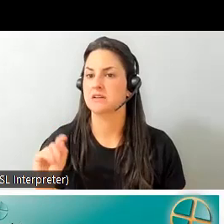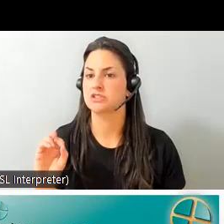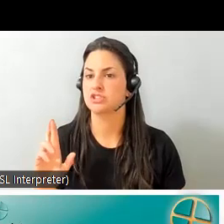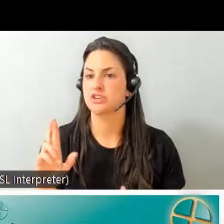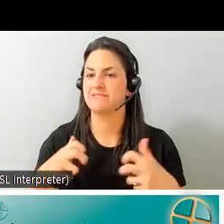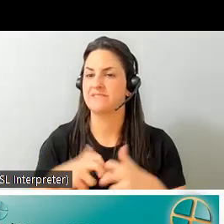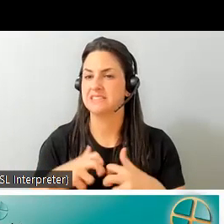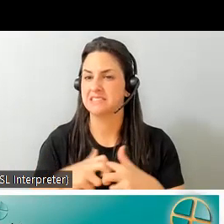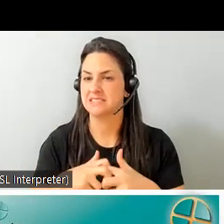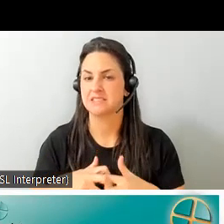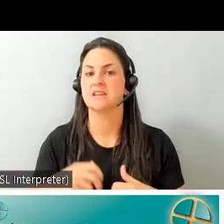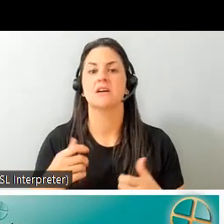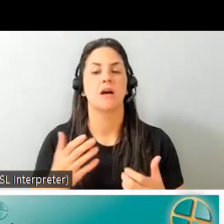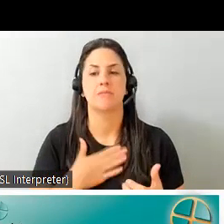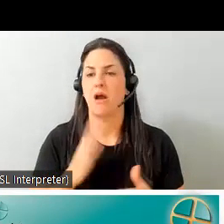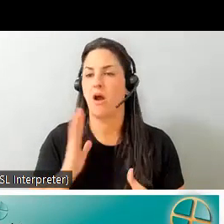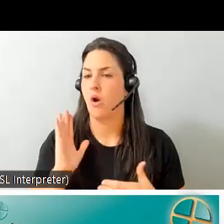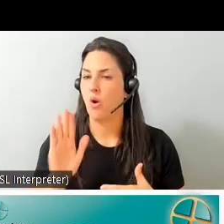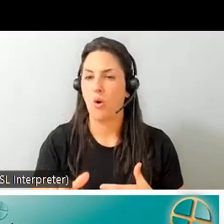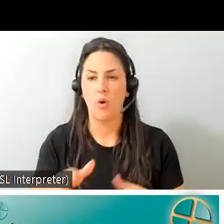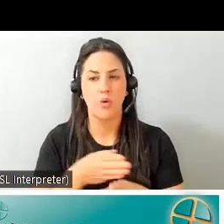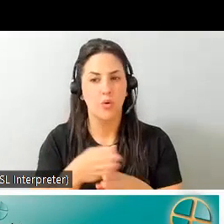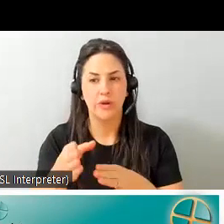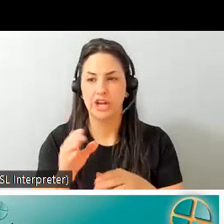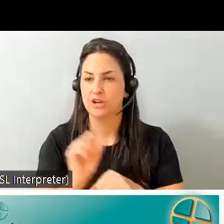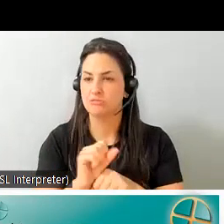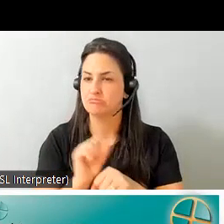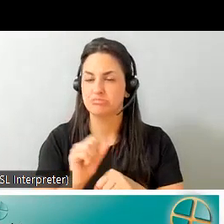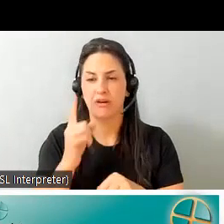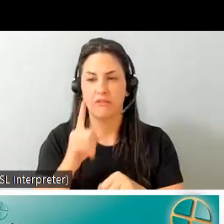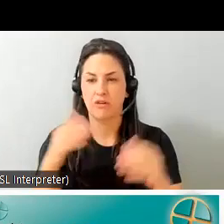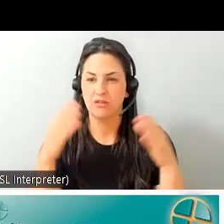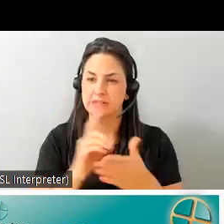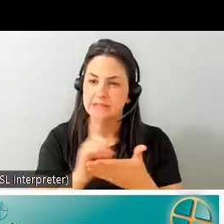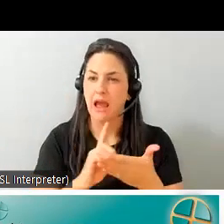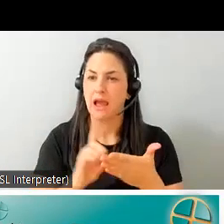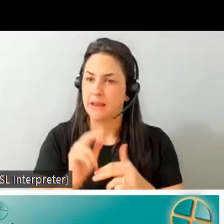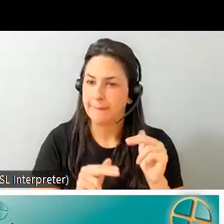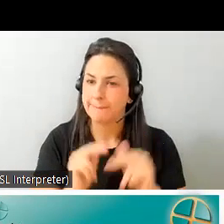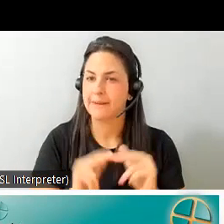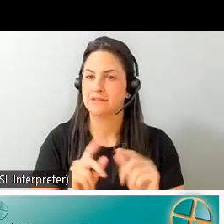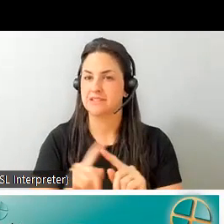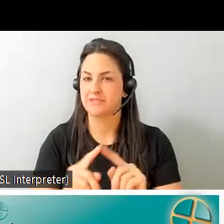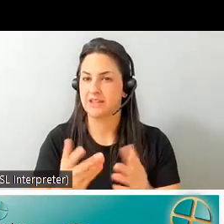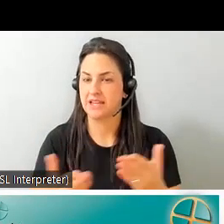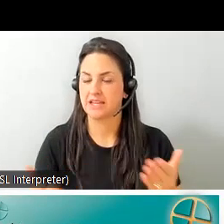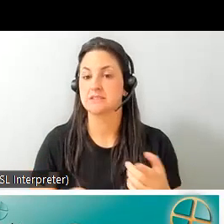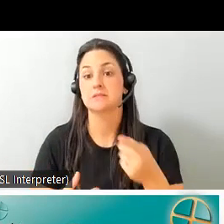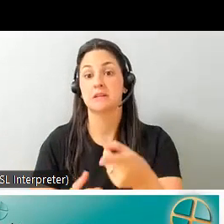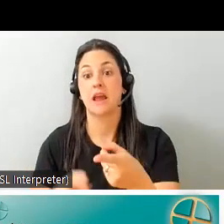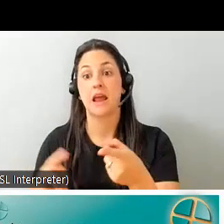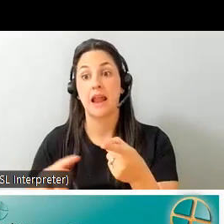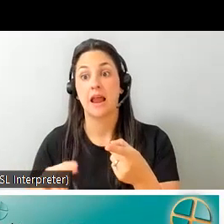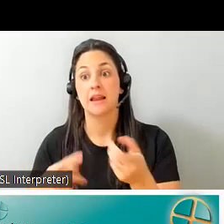uh designing and building things but uh one of the things that natalie touched on was the